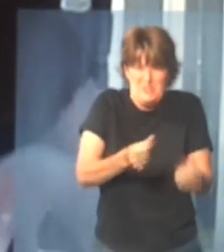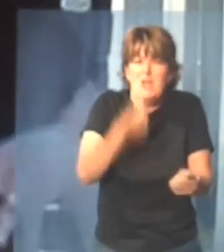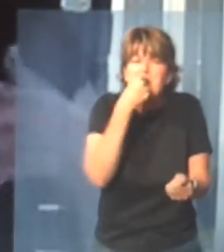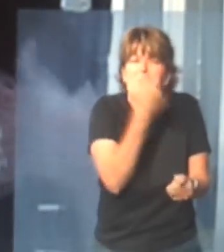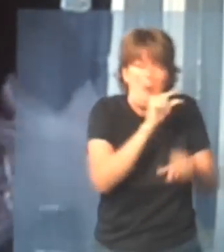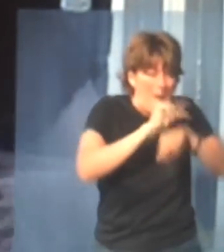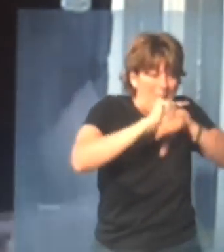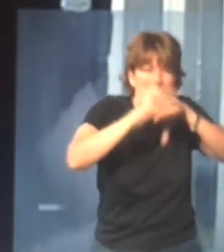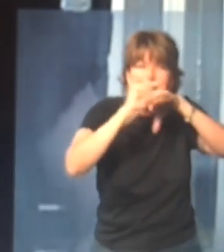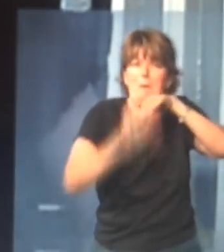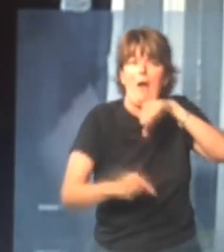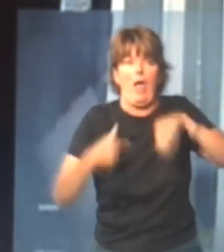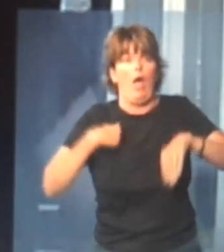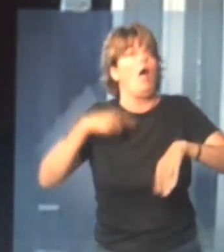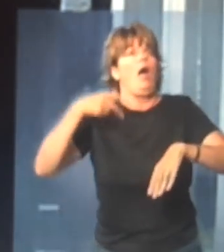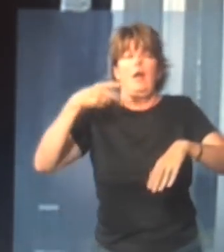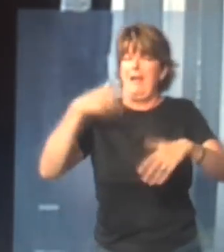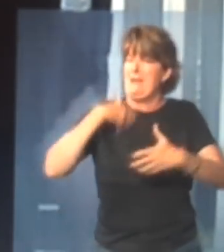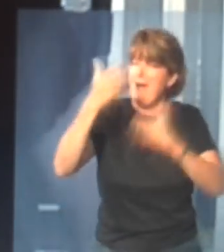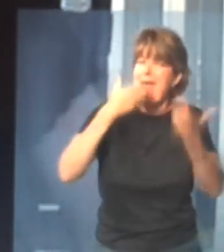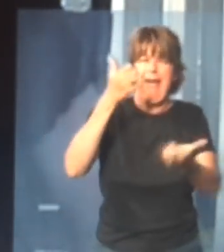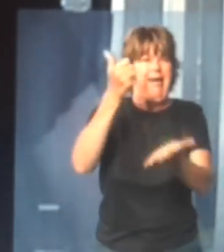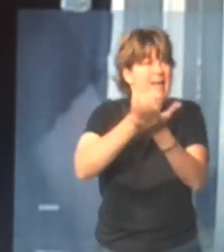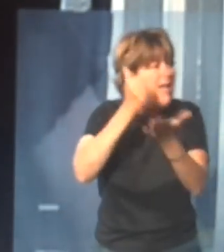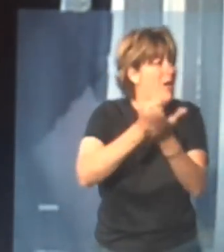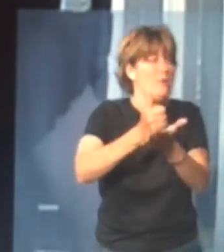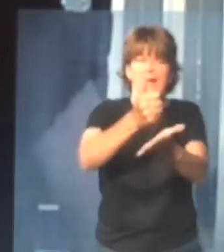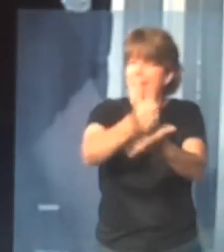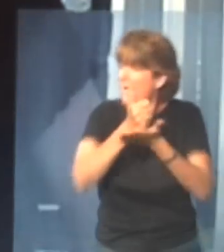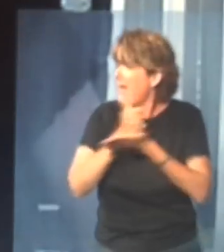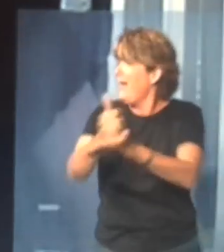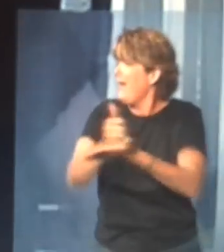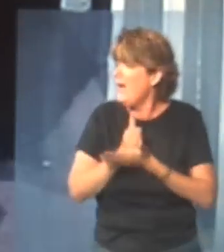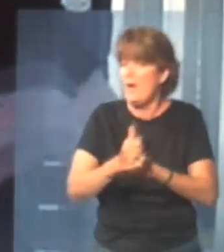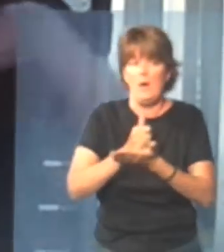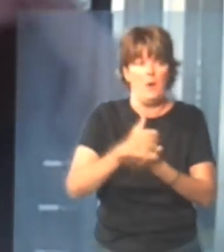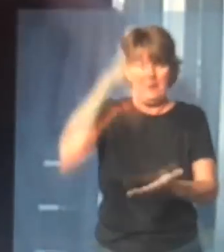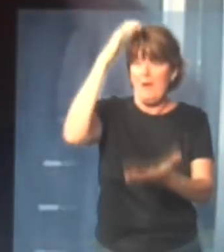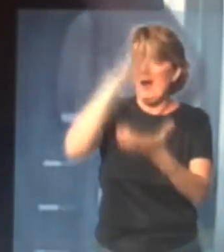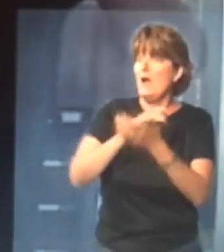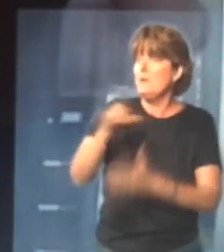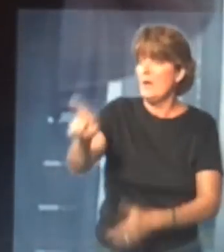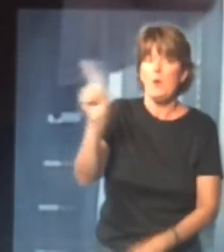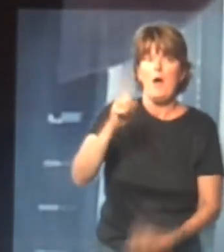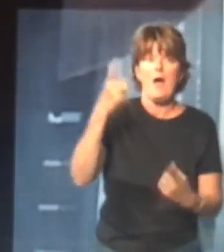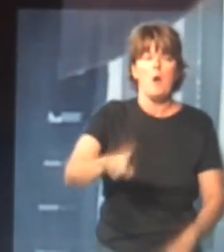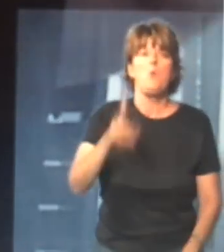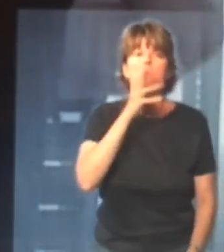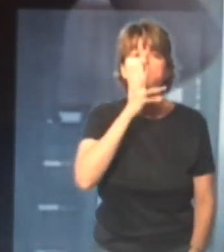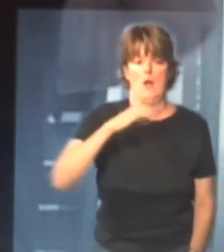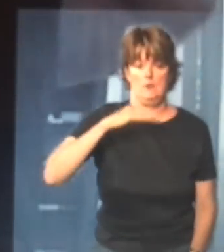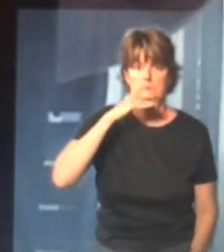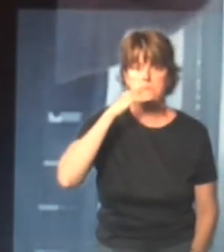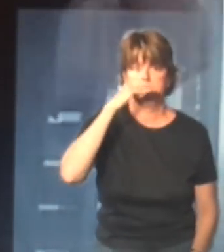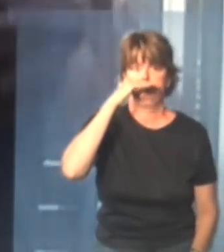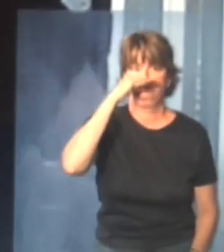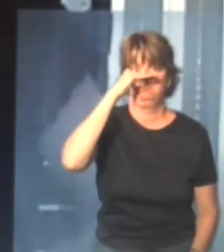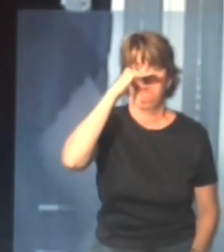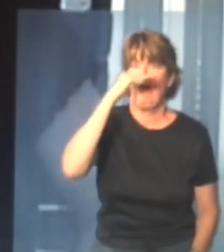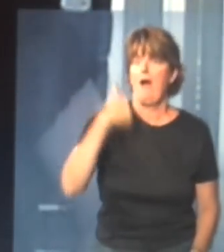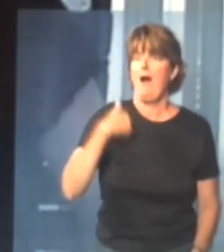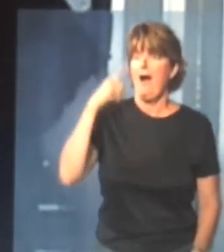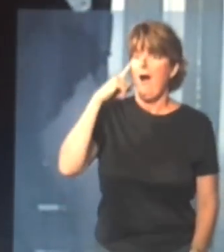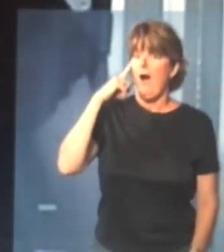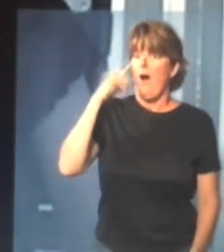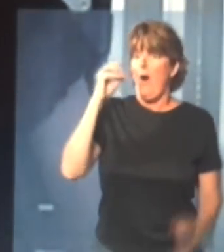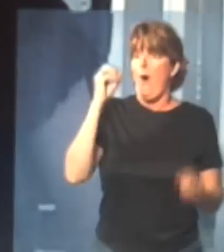everything, and, and I was standing there, and I'm screaming, help us, help us, and I could look at my husband, the water just going up, up to his nose, and